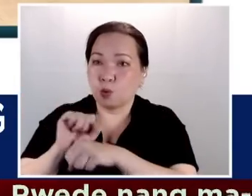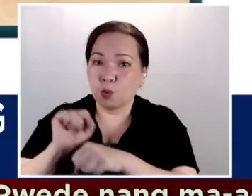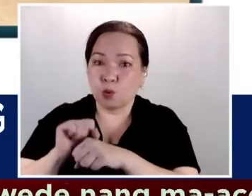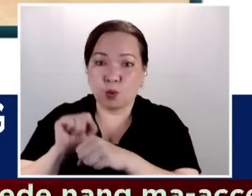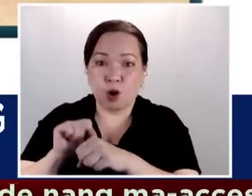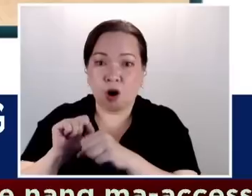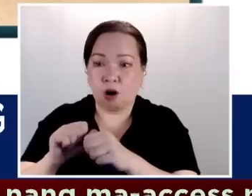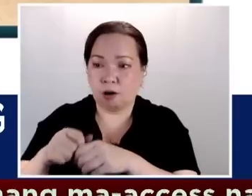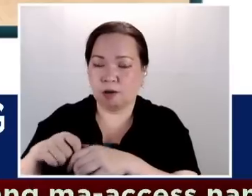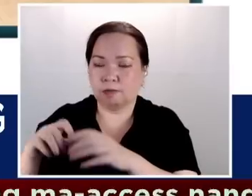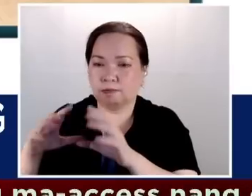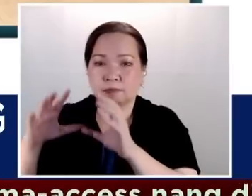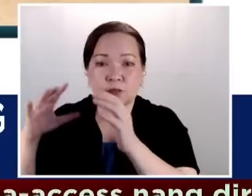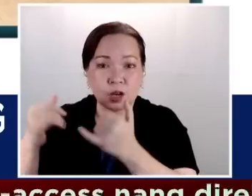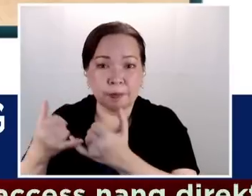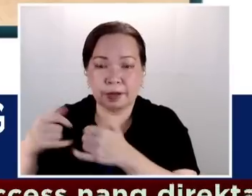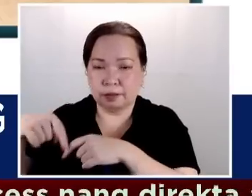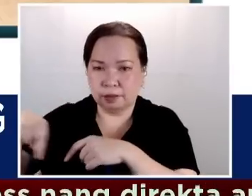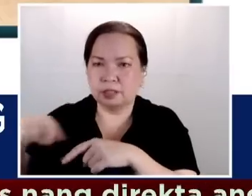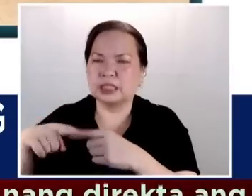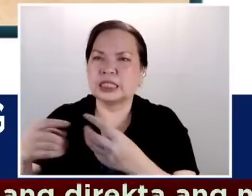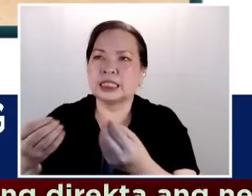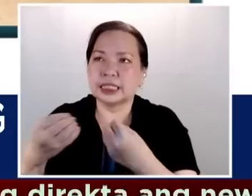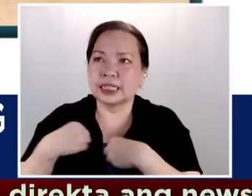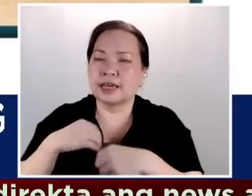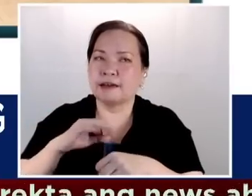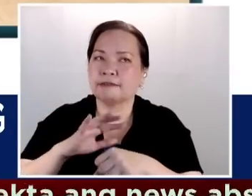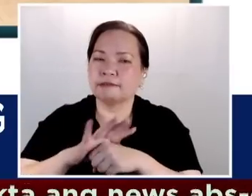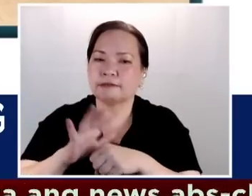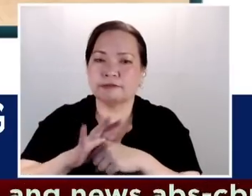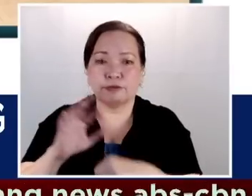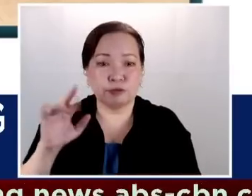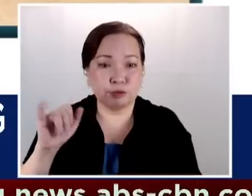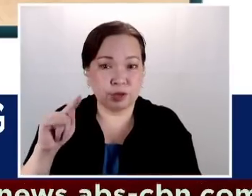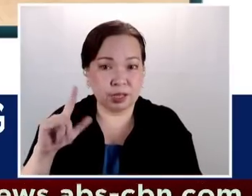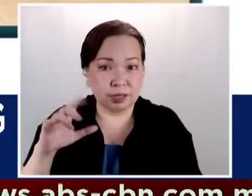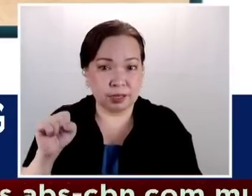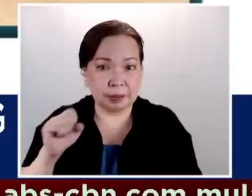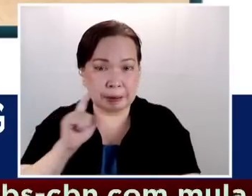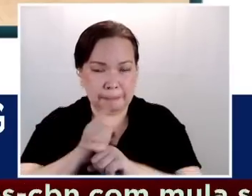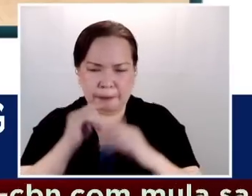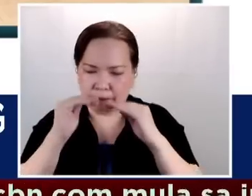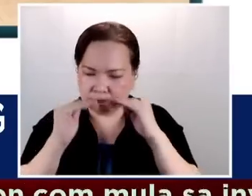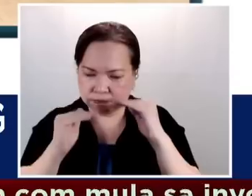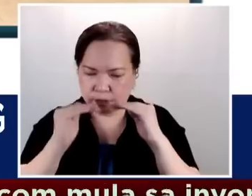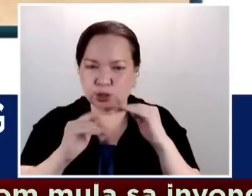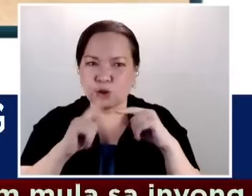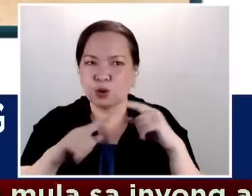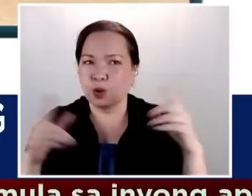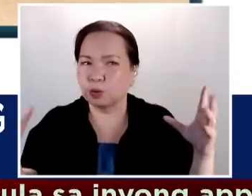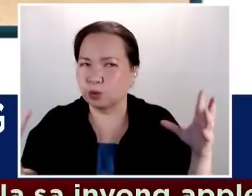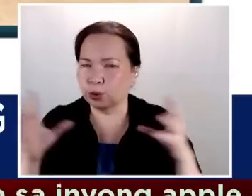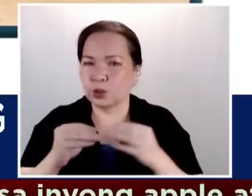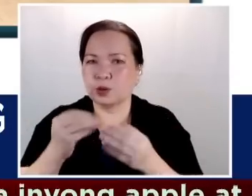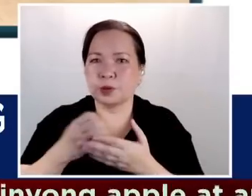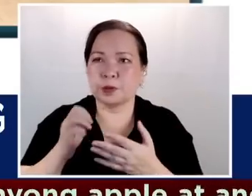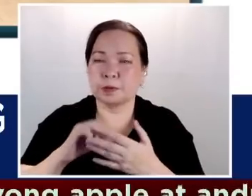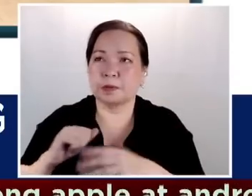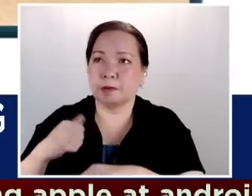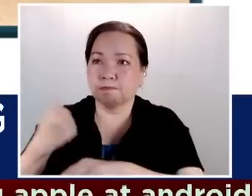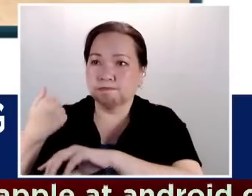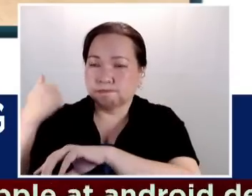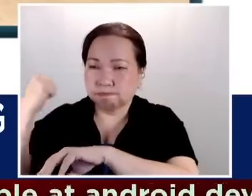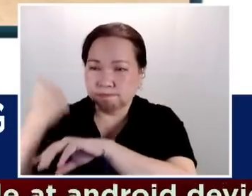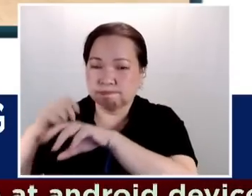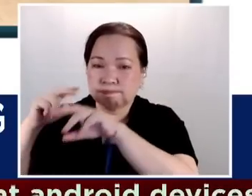very competitive rates so that the overall cost of constructing the